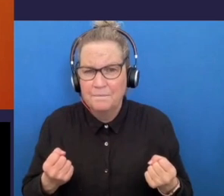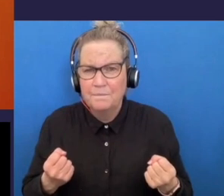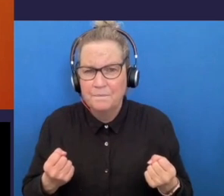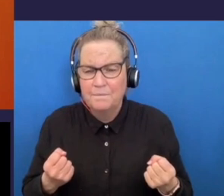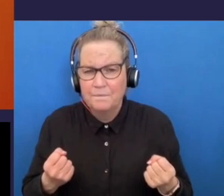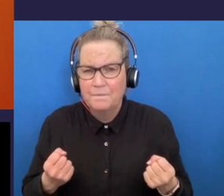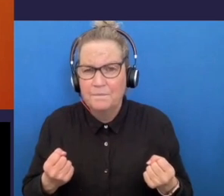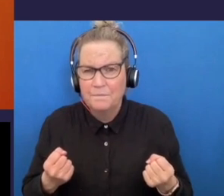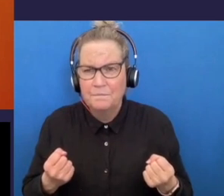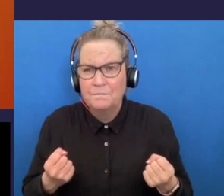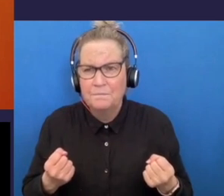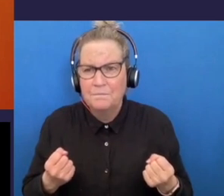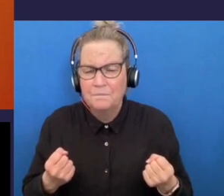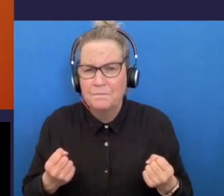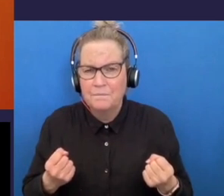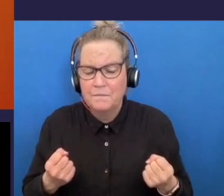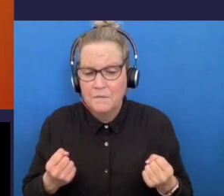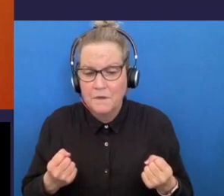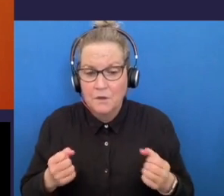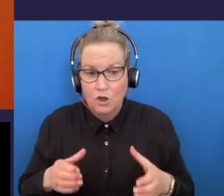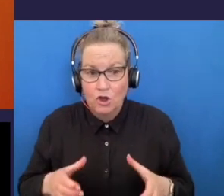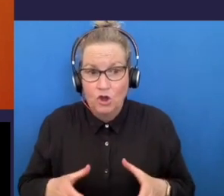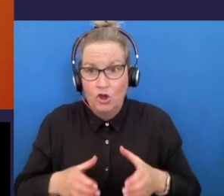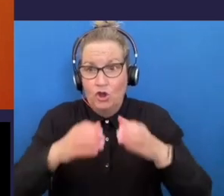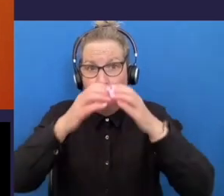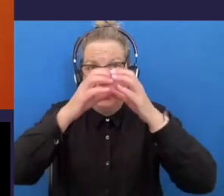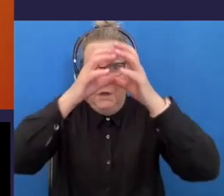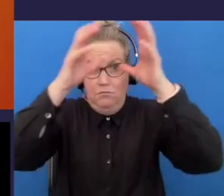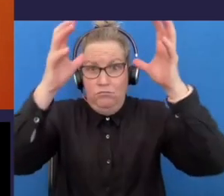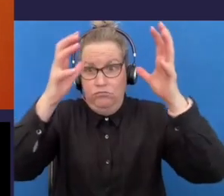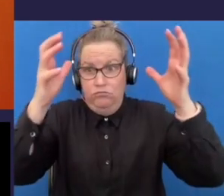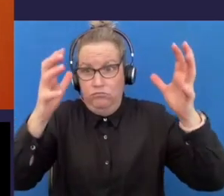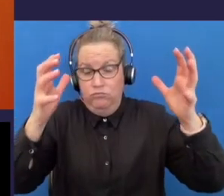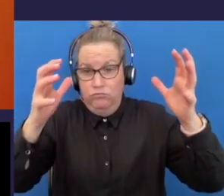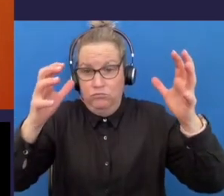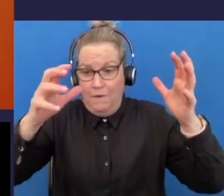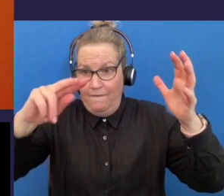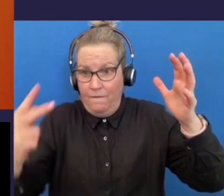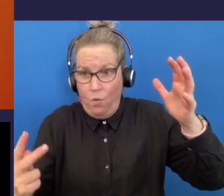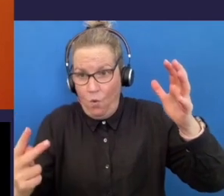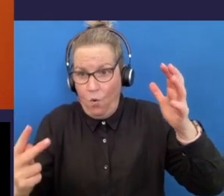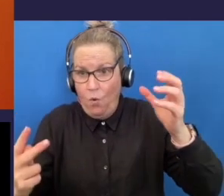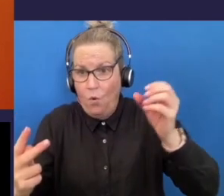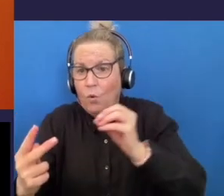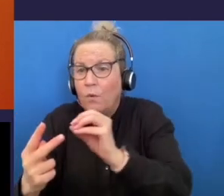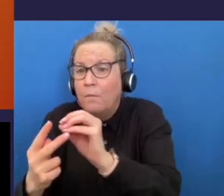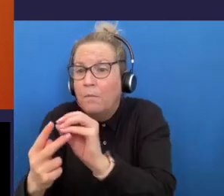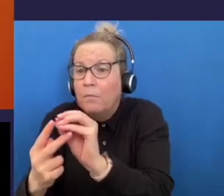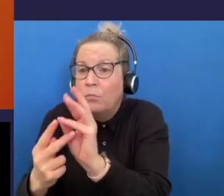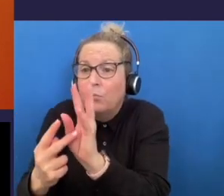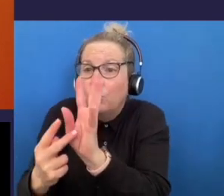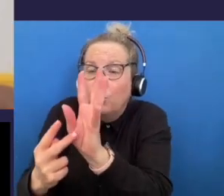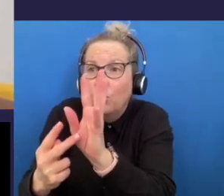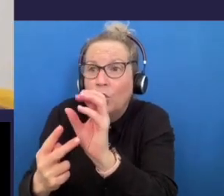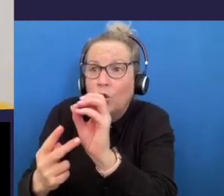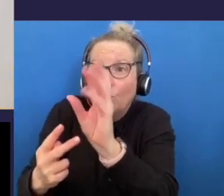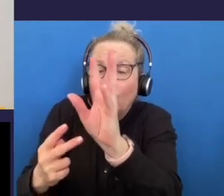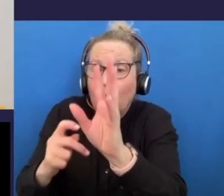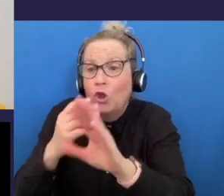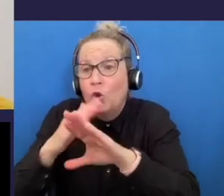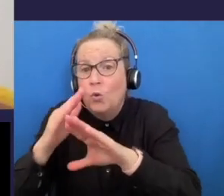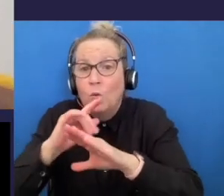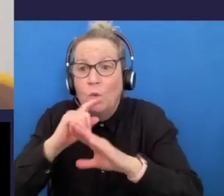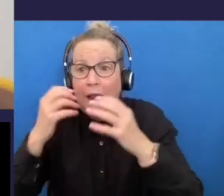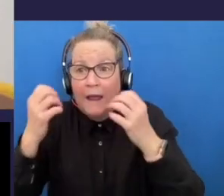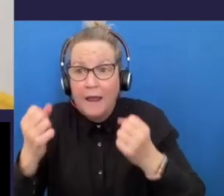it new little branches but when that branch hits that ground if we're allowed in time that branch will come one